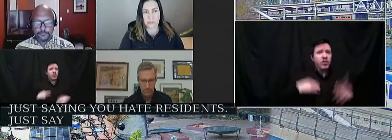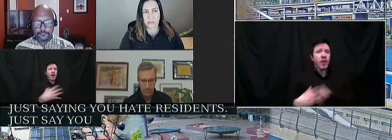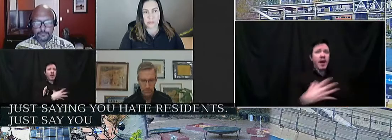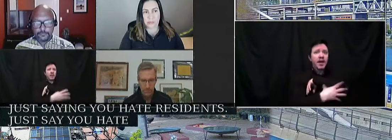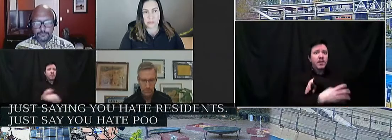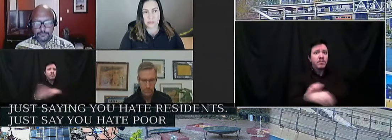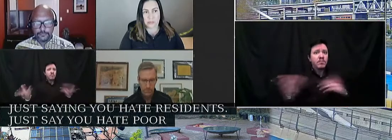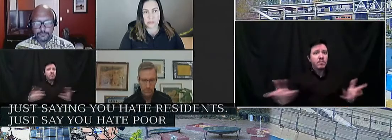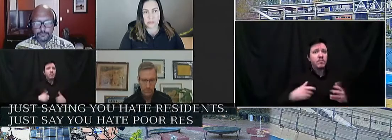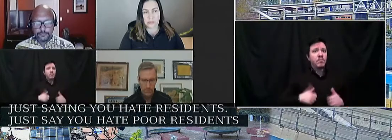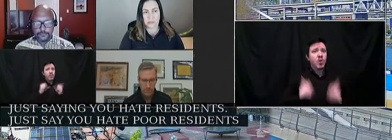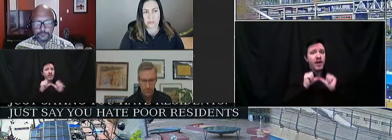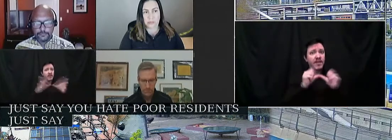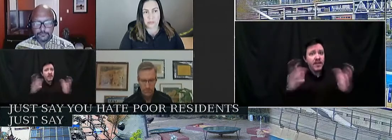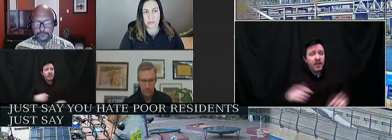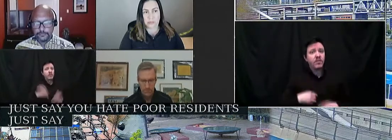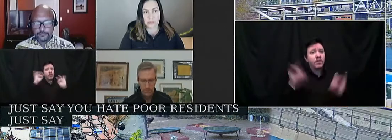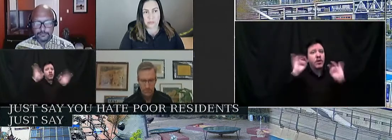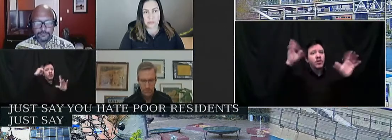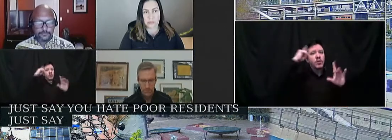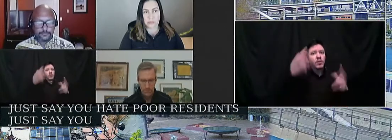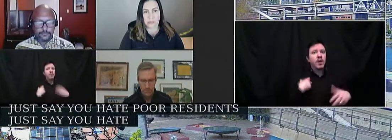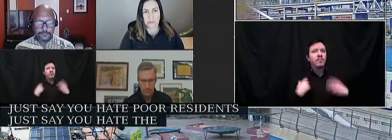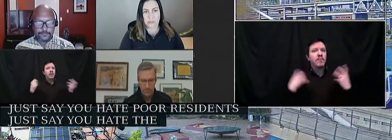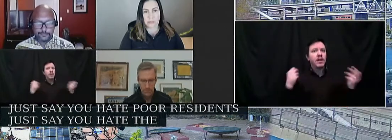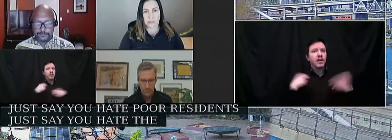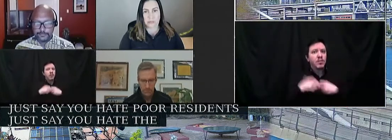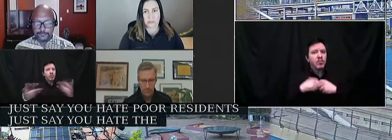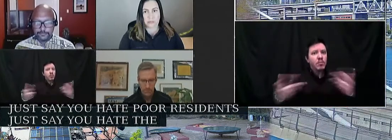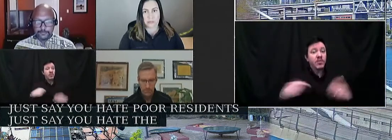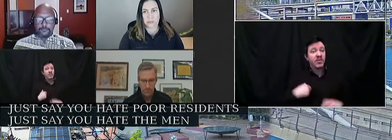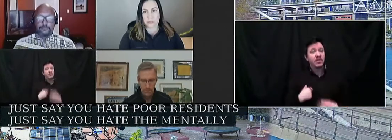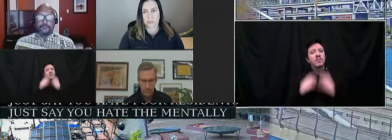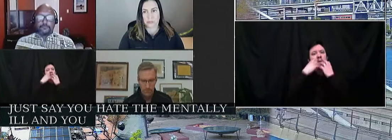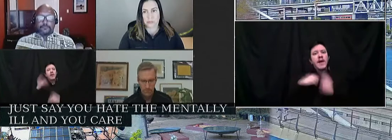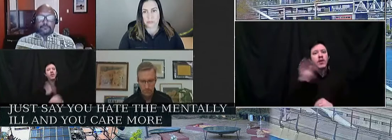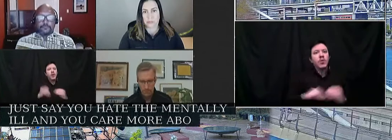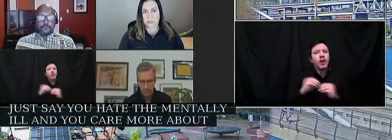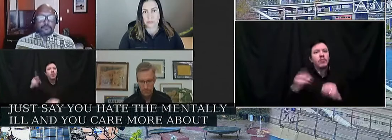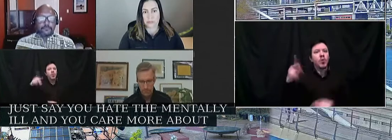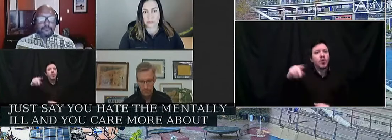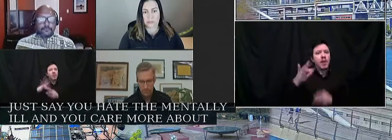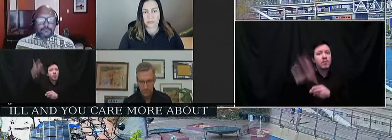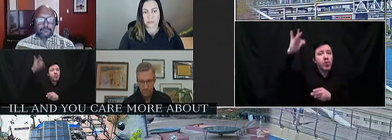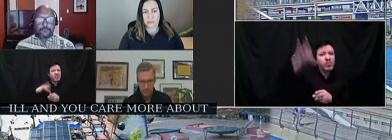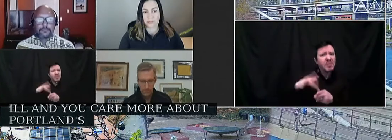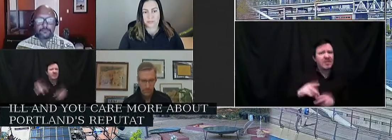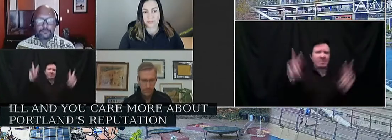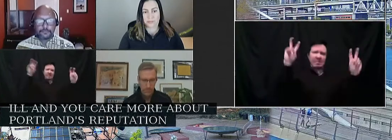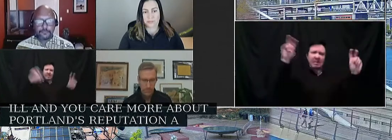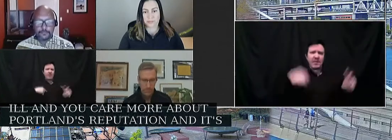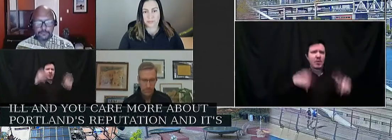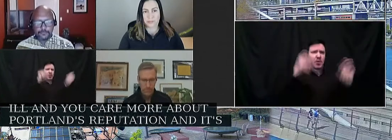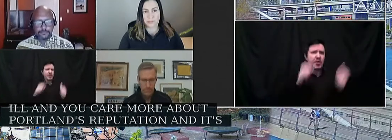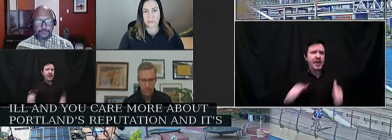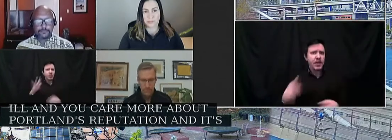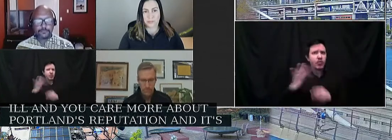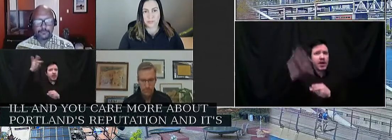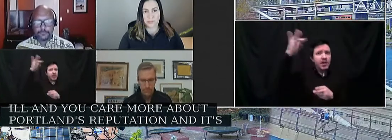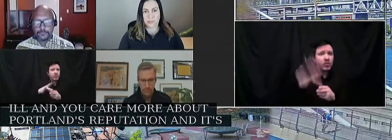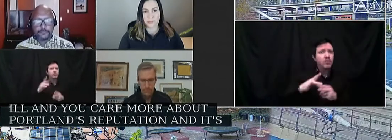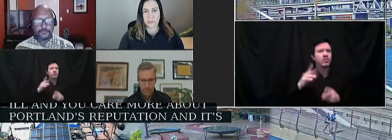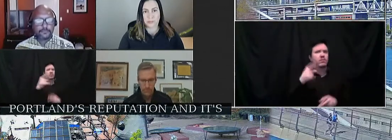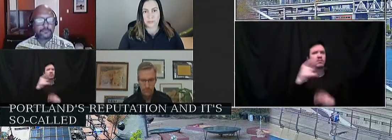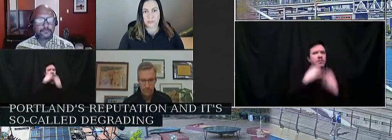mentally ill residents and that you care more about Portland's reputation and its so-called degrading reputation across the country than the lives of the